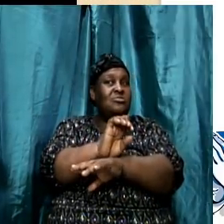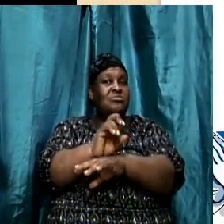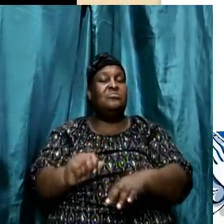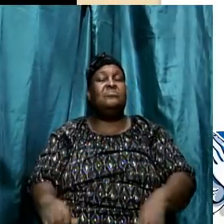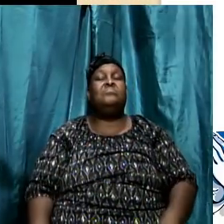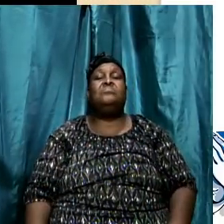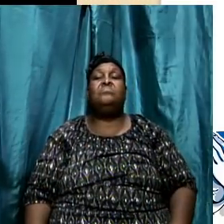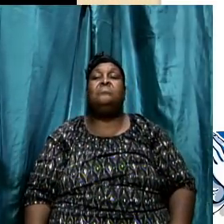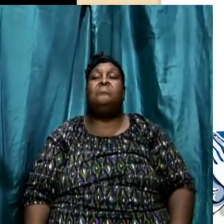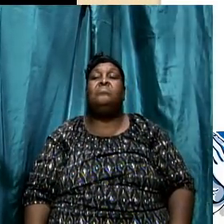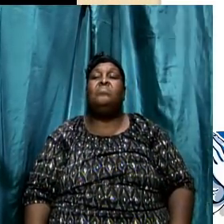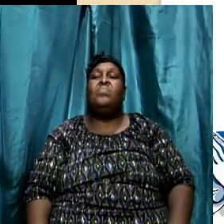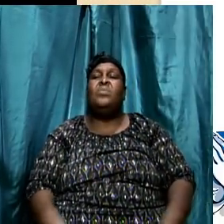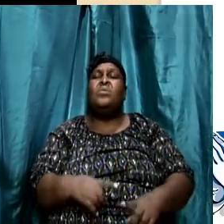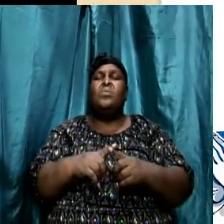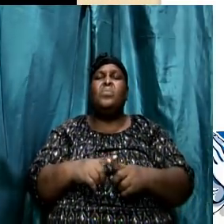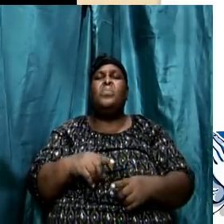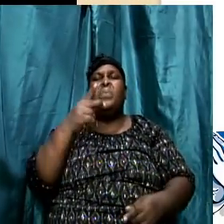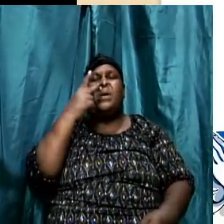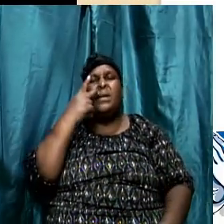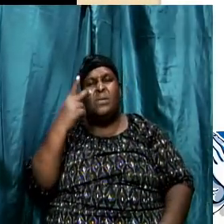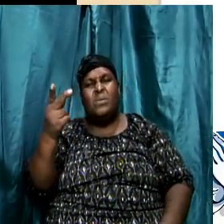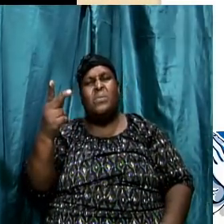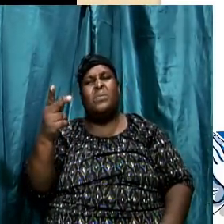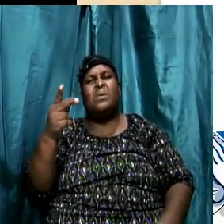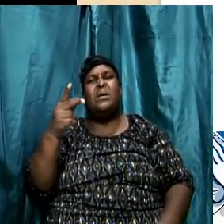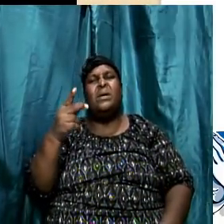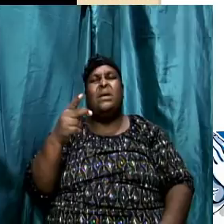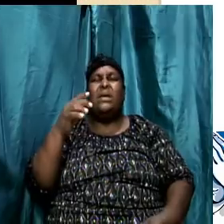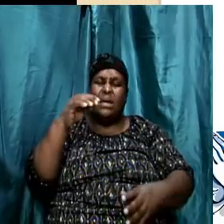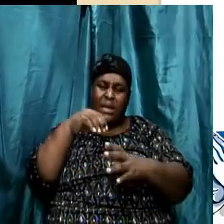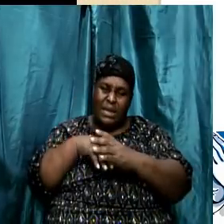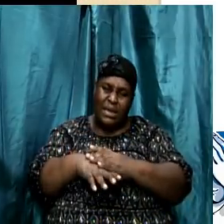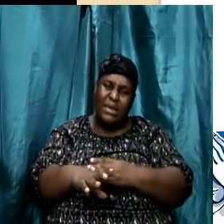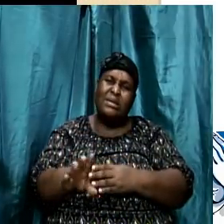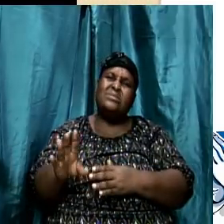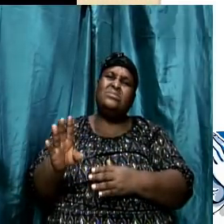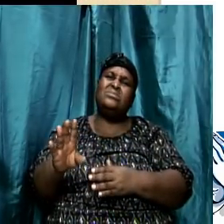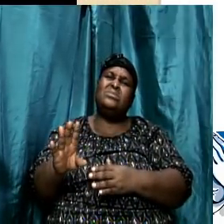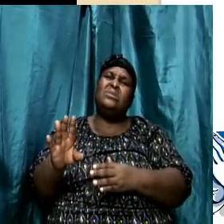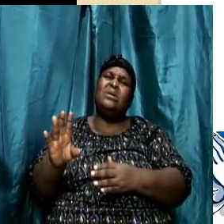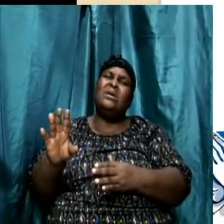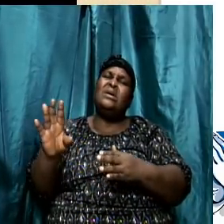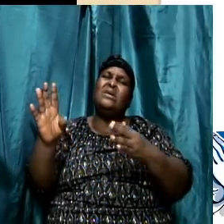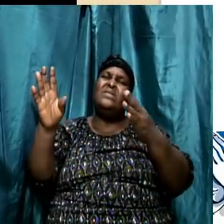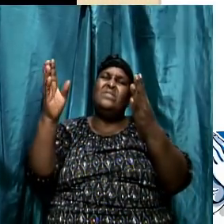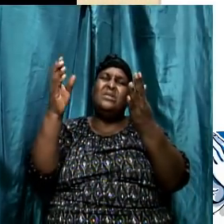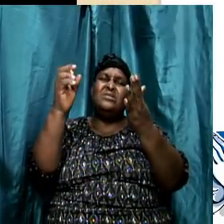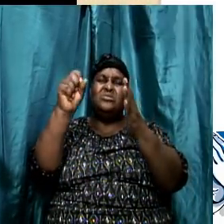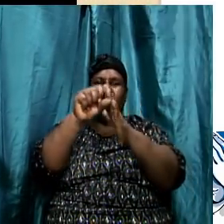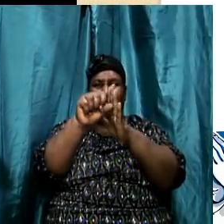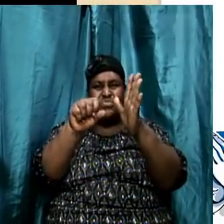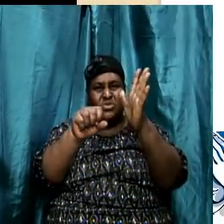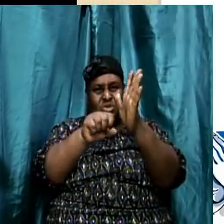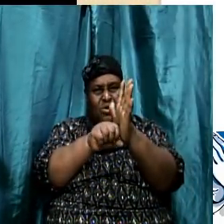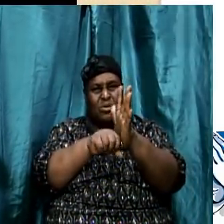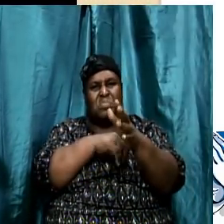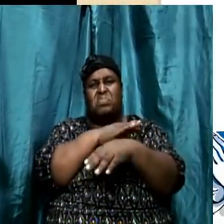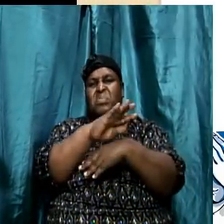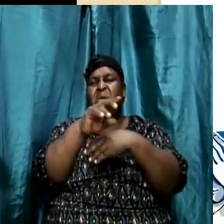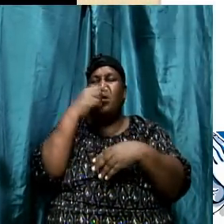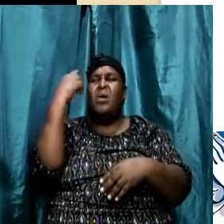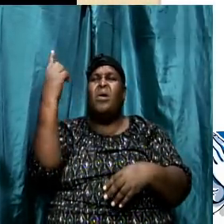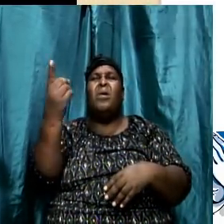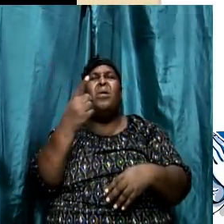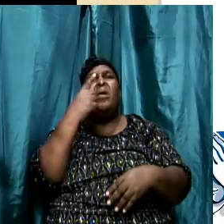Bible study. But when we look into the full context the remote context of that word sabbaton we realize that it always